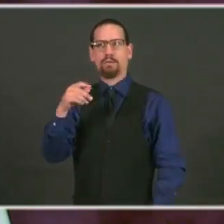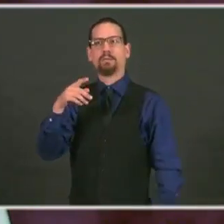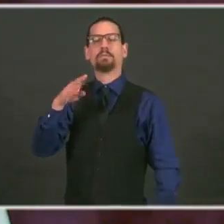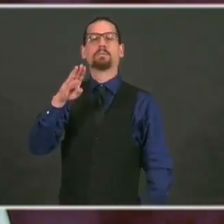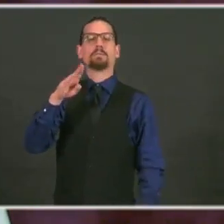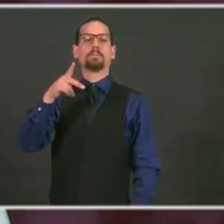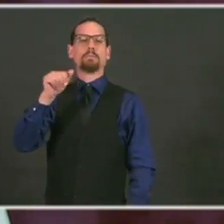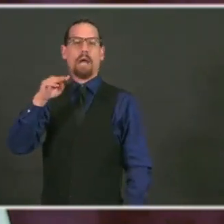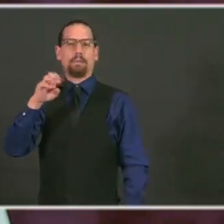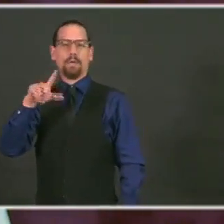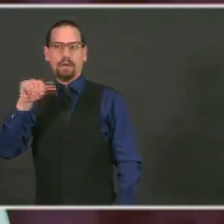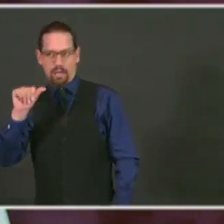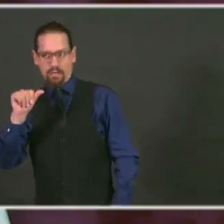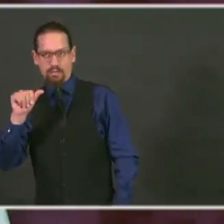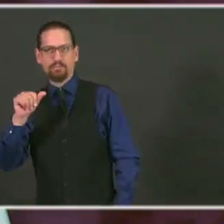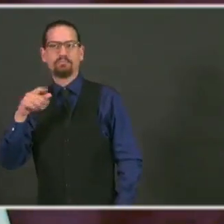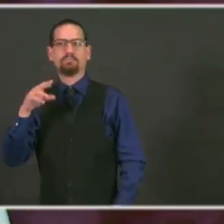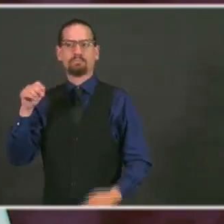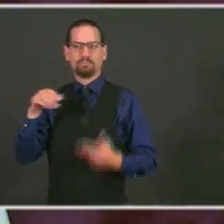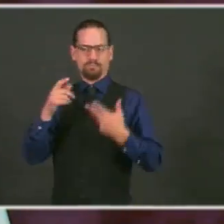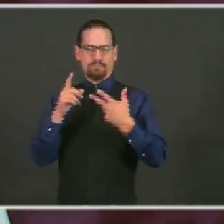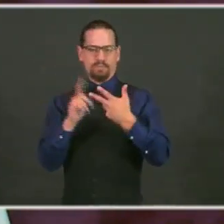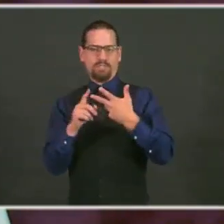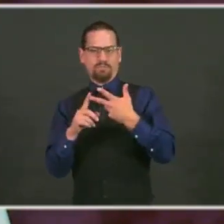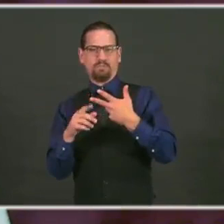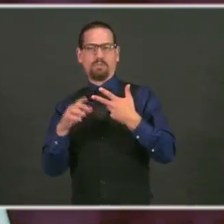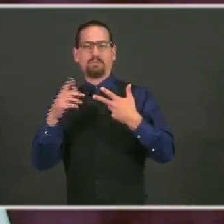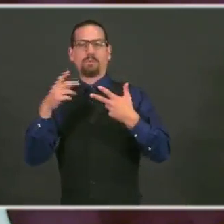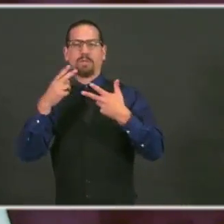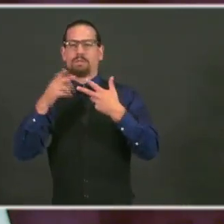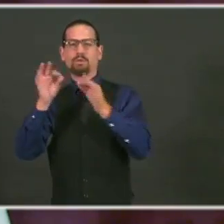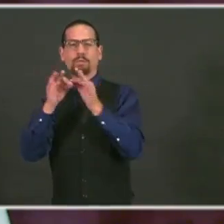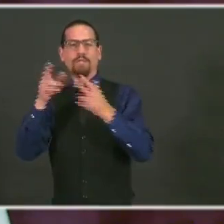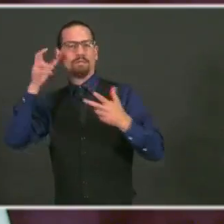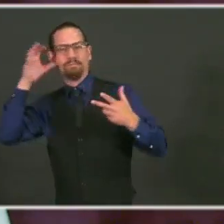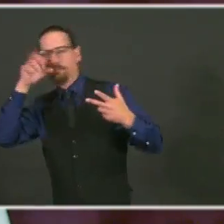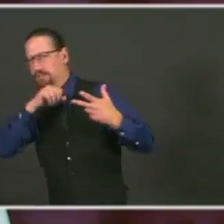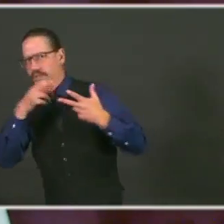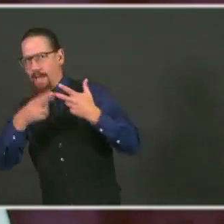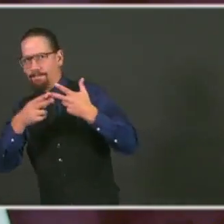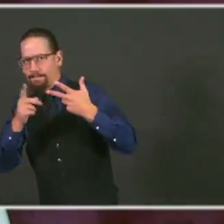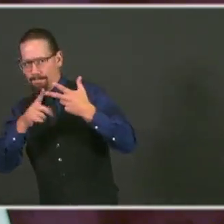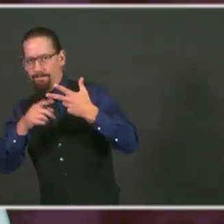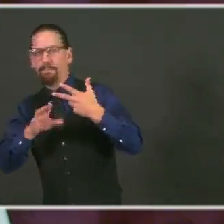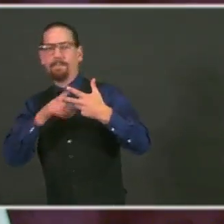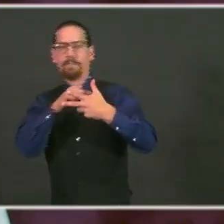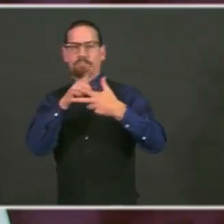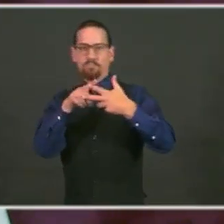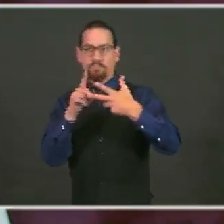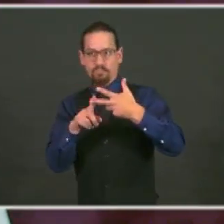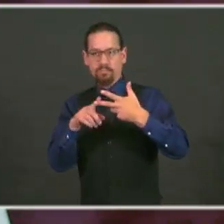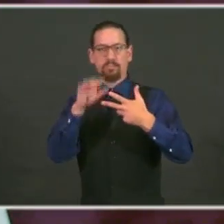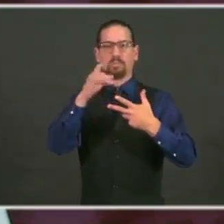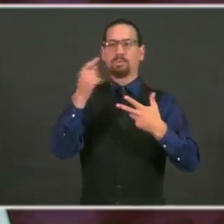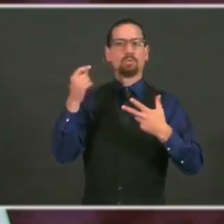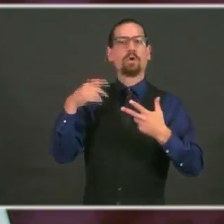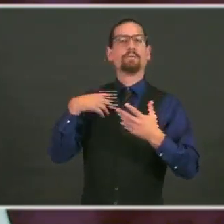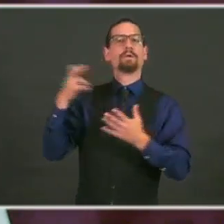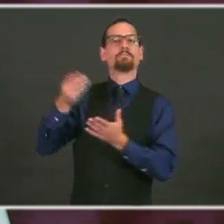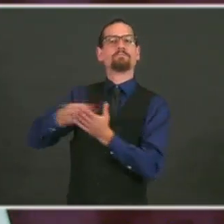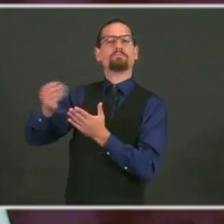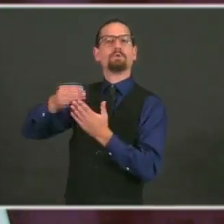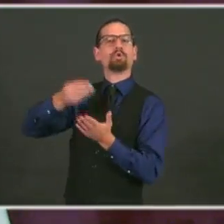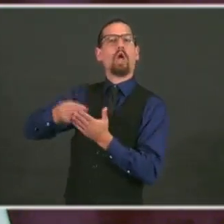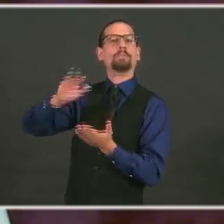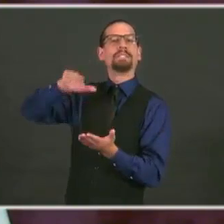socially distanced sophistication to parks and shopping centers across Rhode Island. They came to visit us at the Statehouse